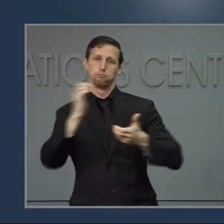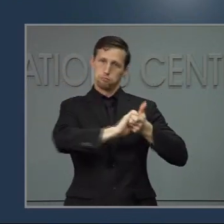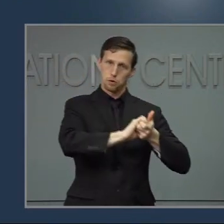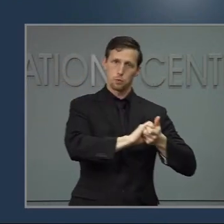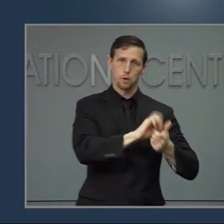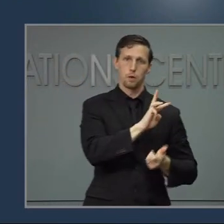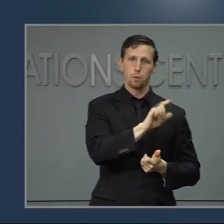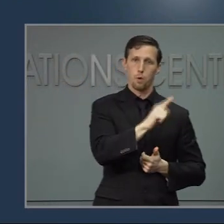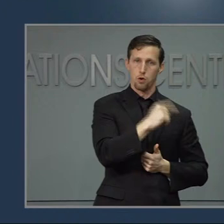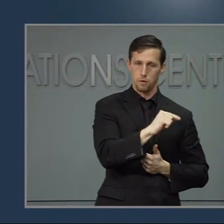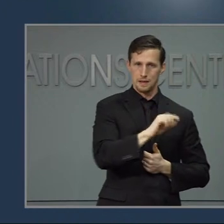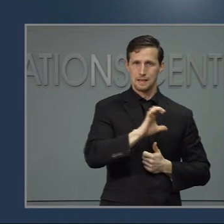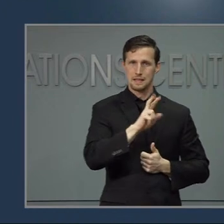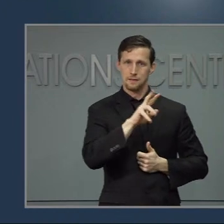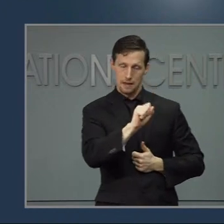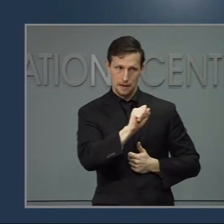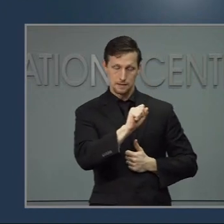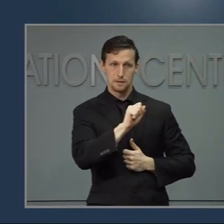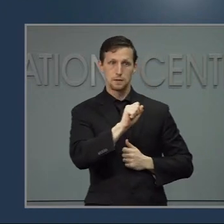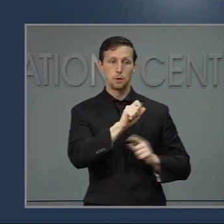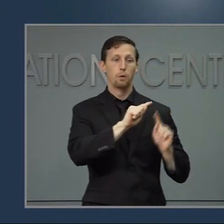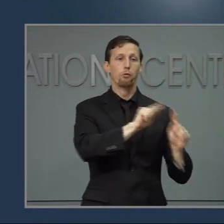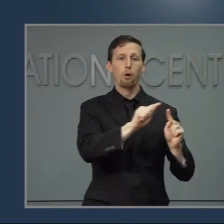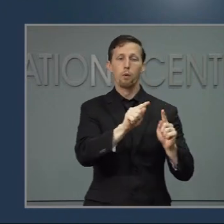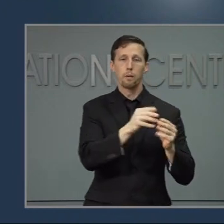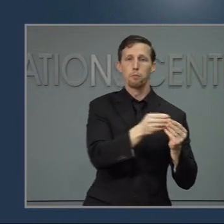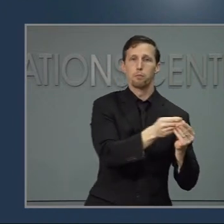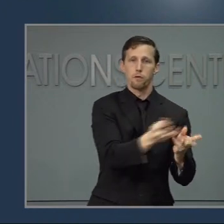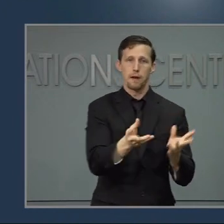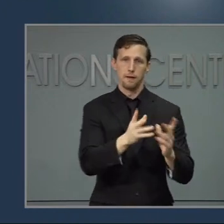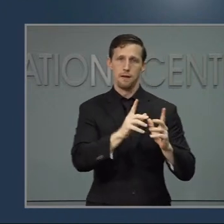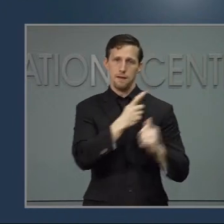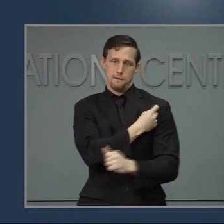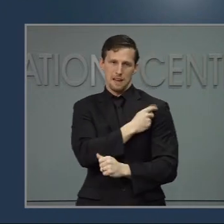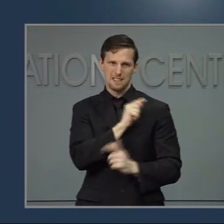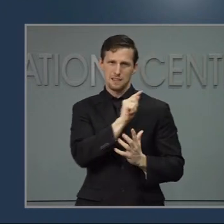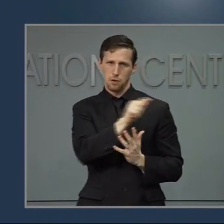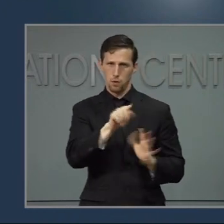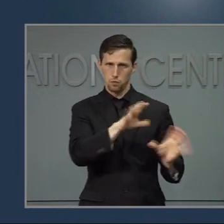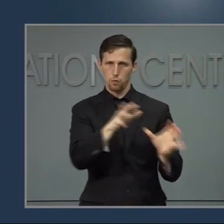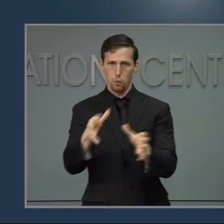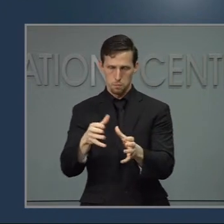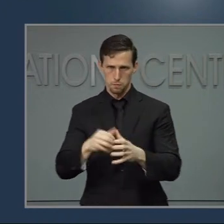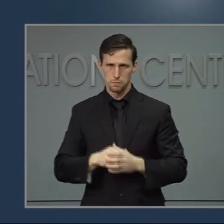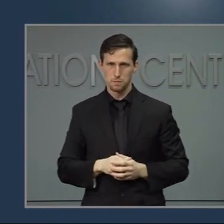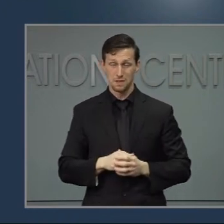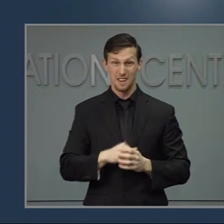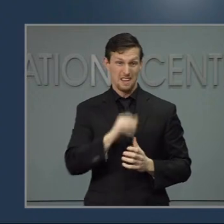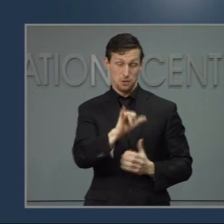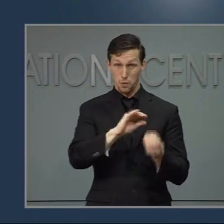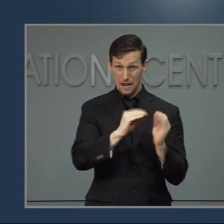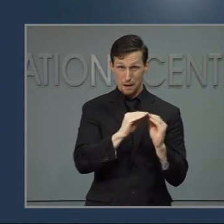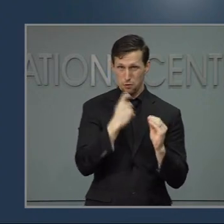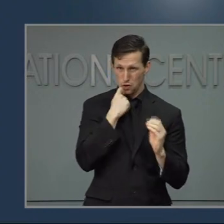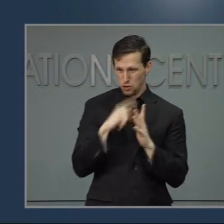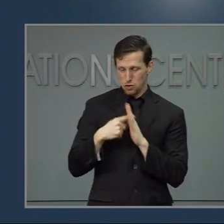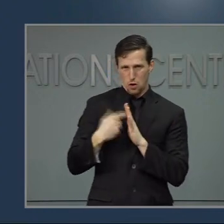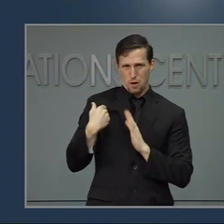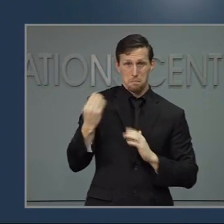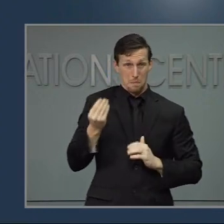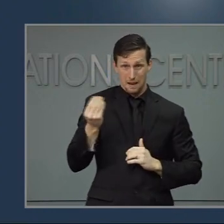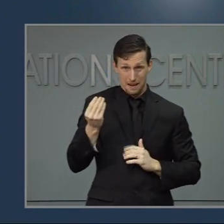effort began on Monday and data is not yet included in our vaccine dashboard. We anticipate